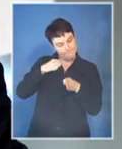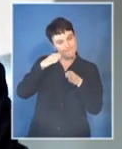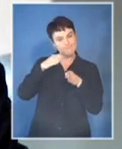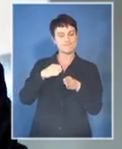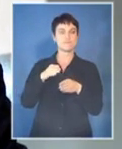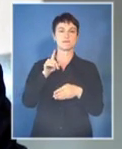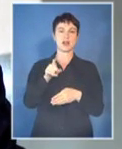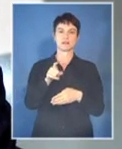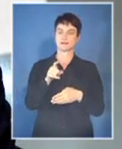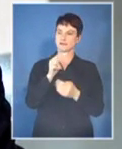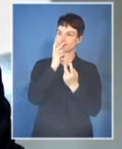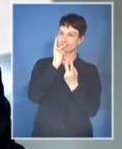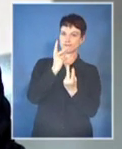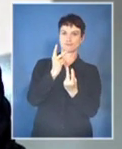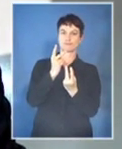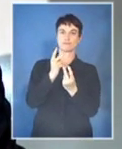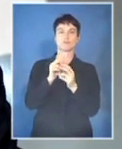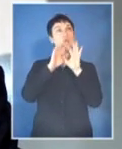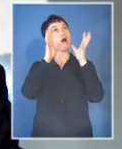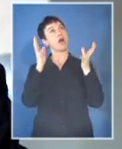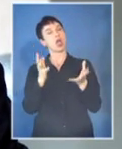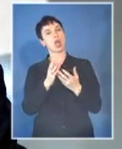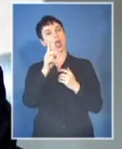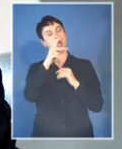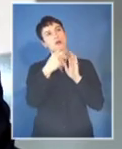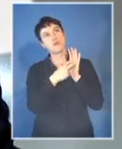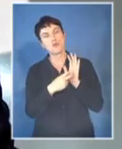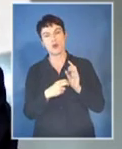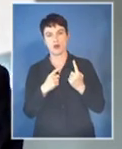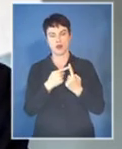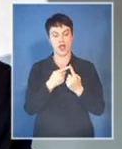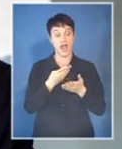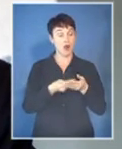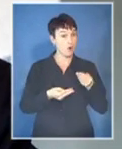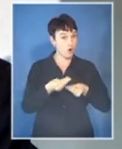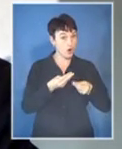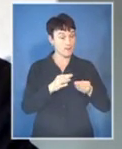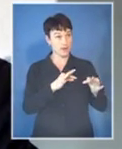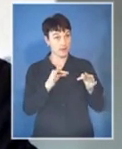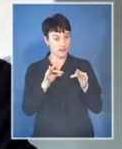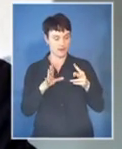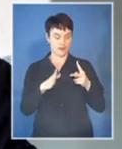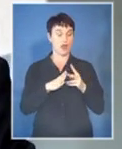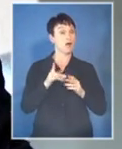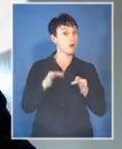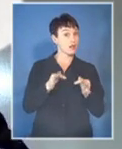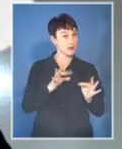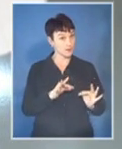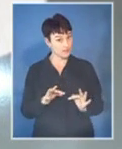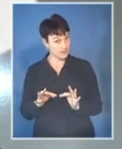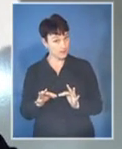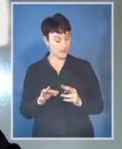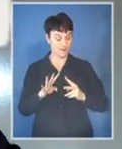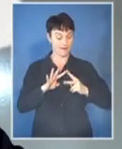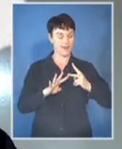and observing universal principles of good economic and political governance. If